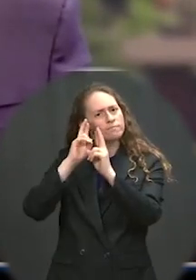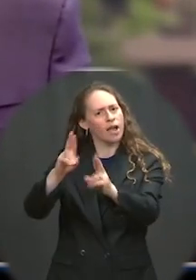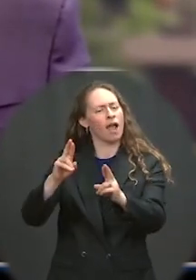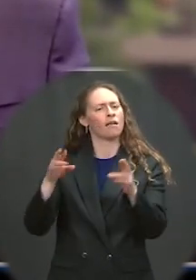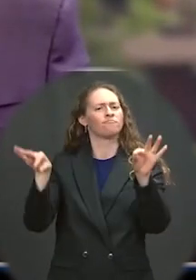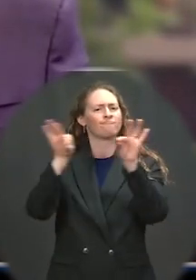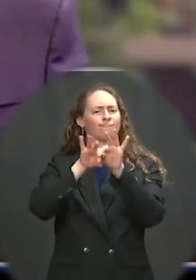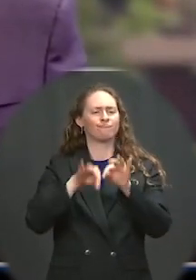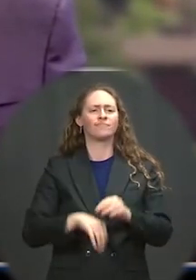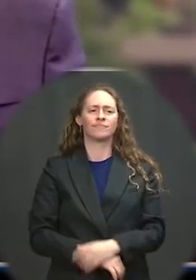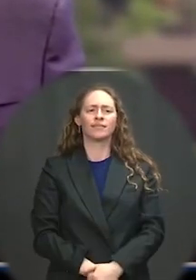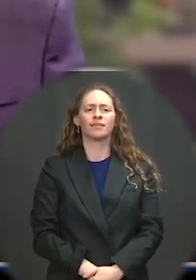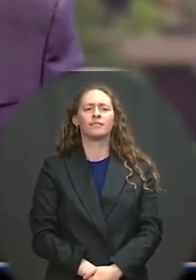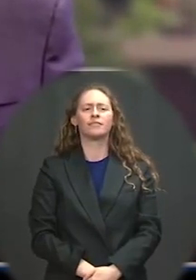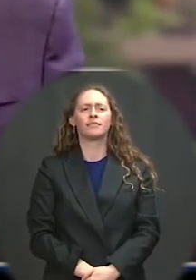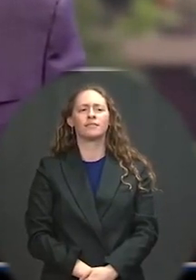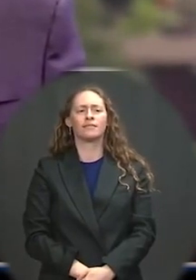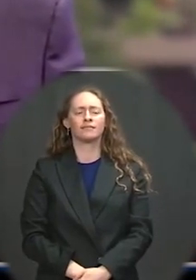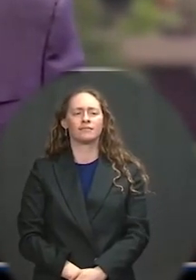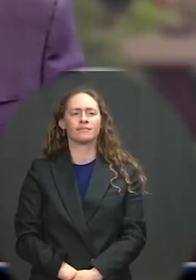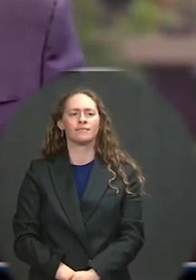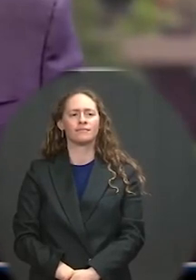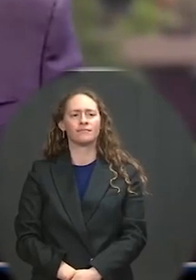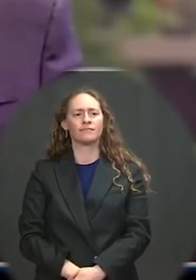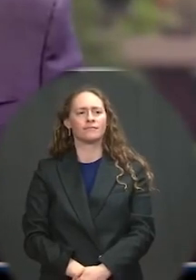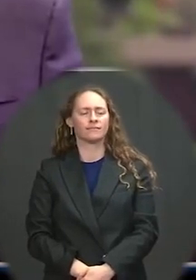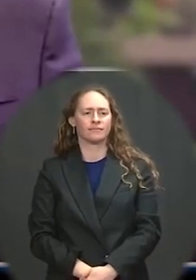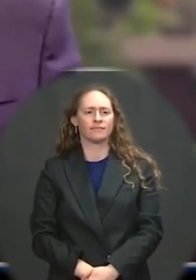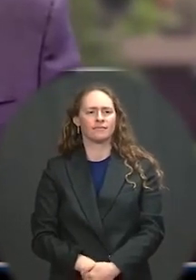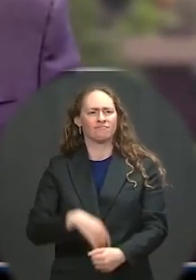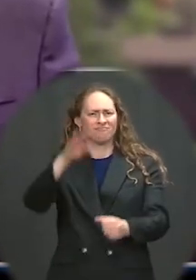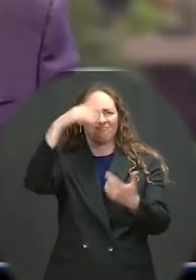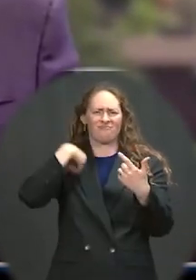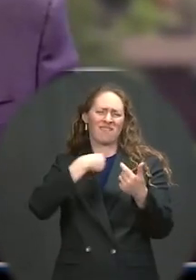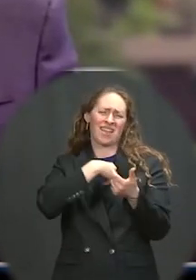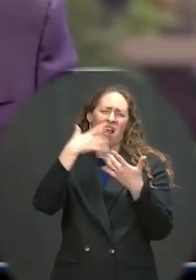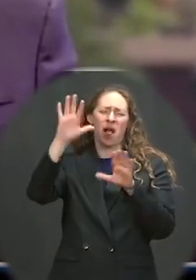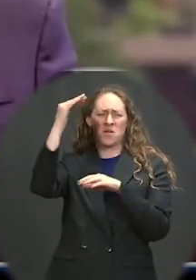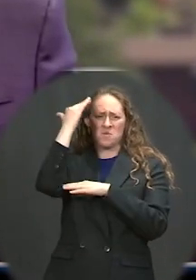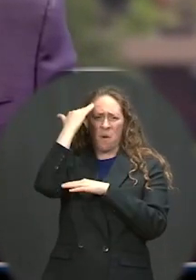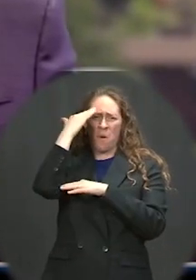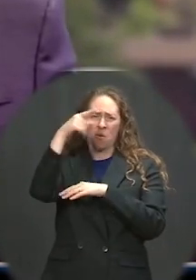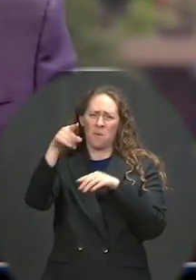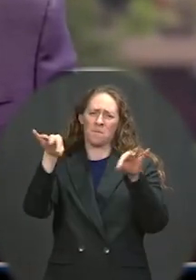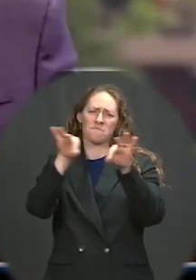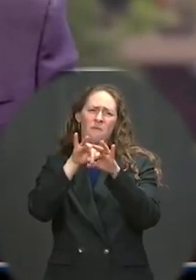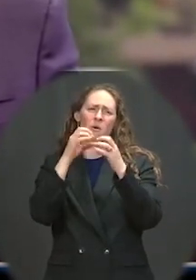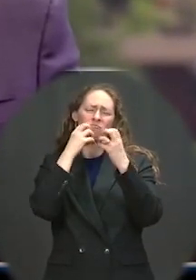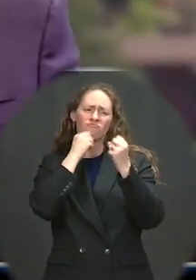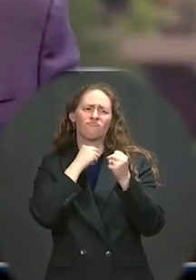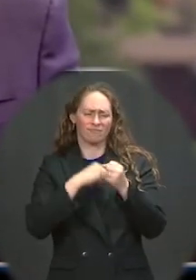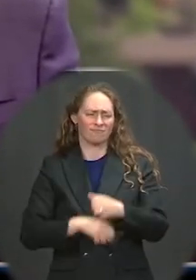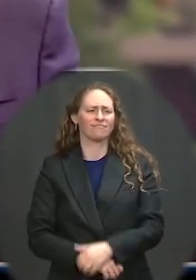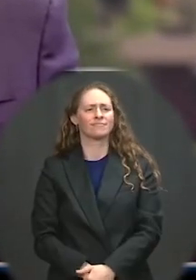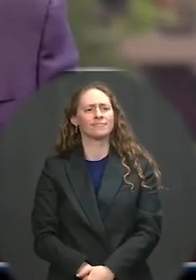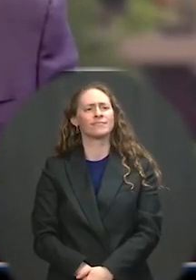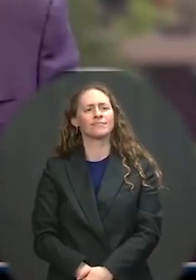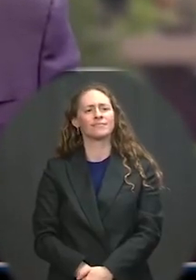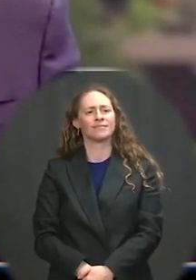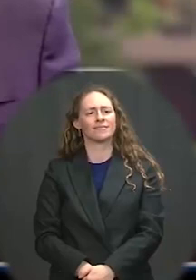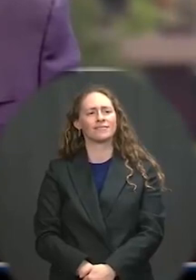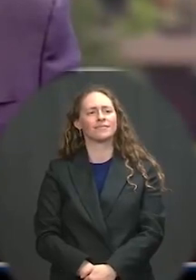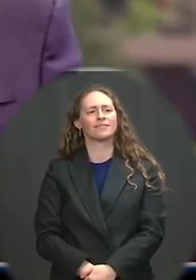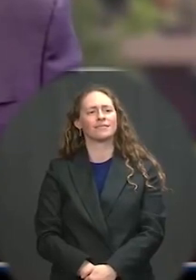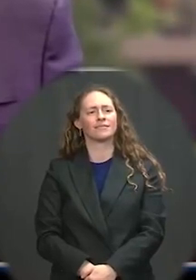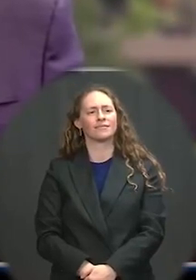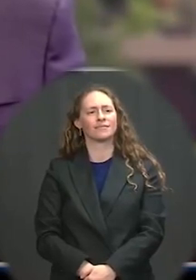already done some important work as a class, including with a class-wide equity walk and discussion groups in